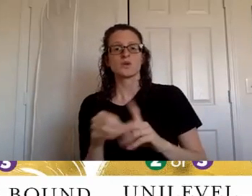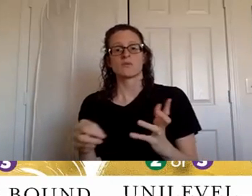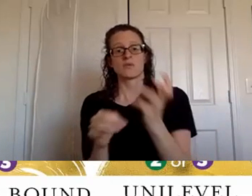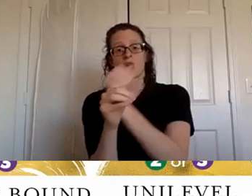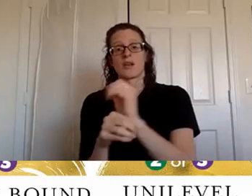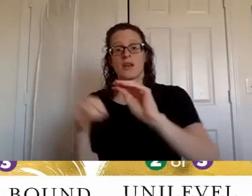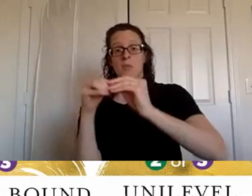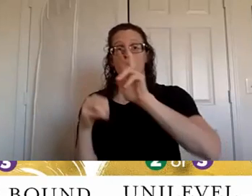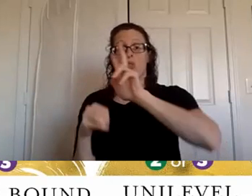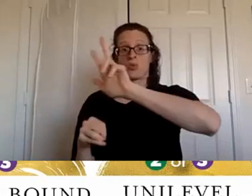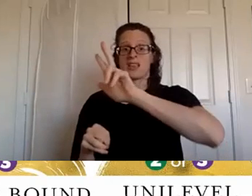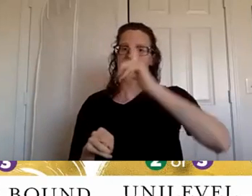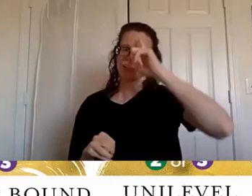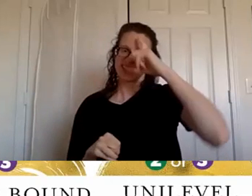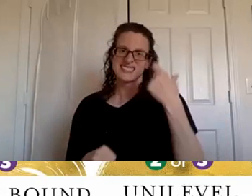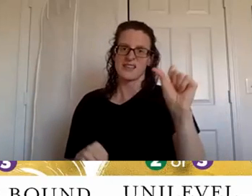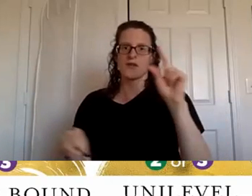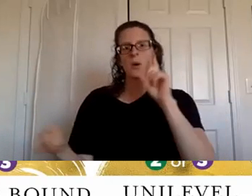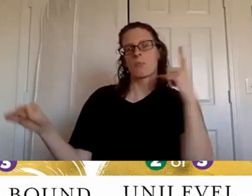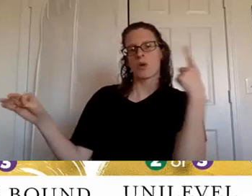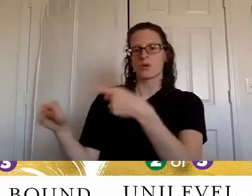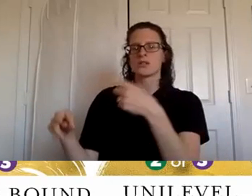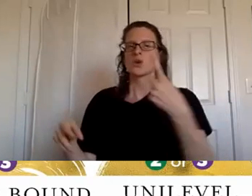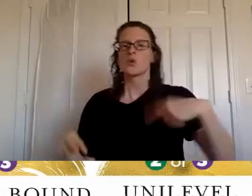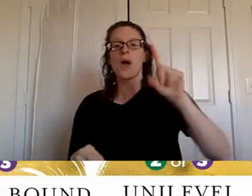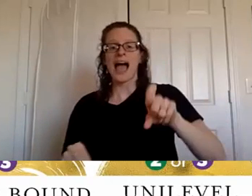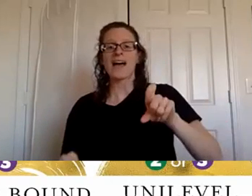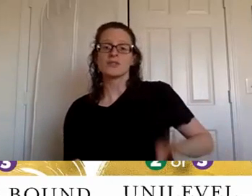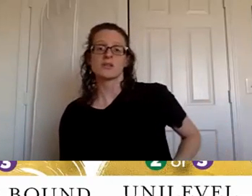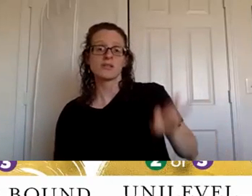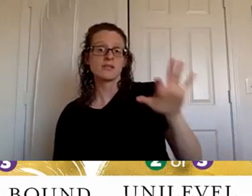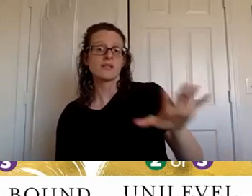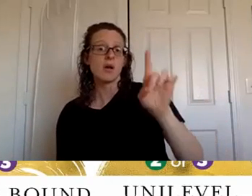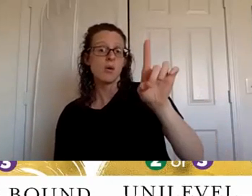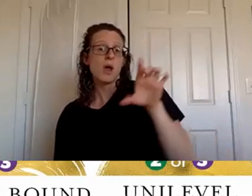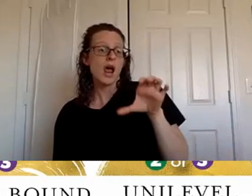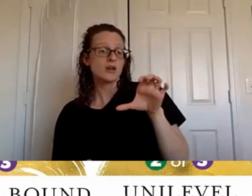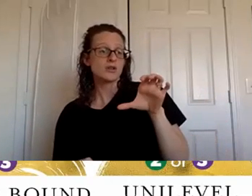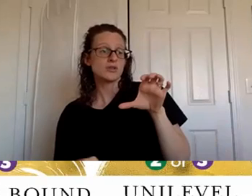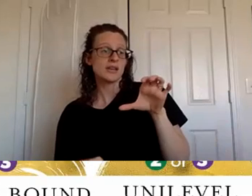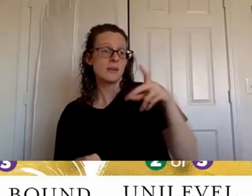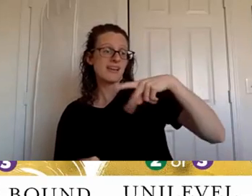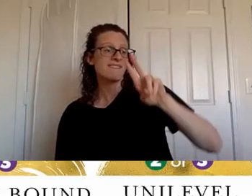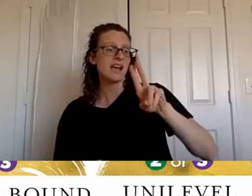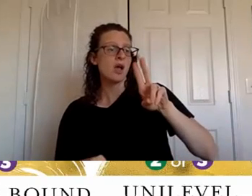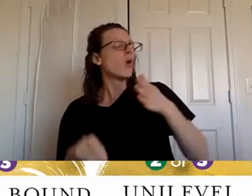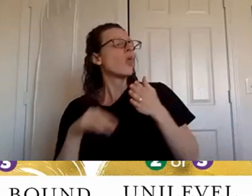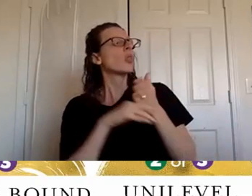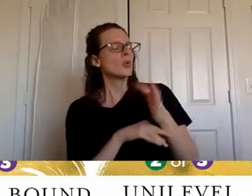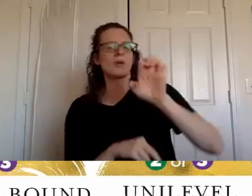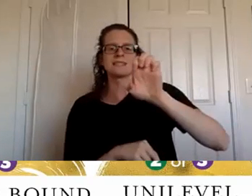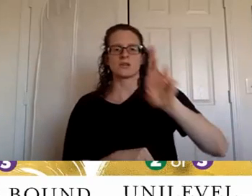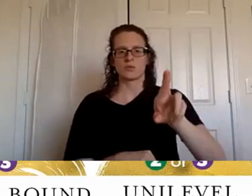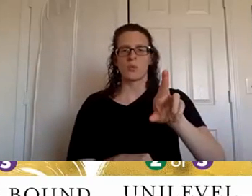um you need to have that 100 pv be through essential rewards so again